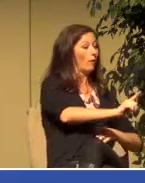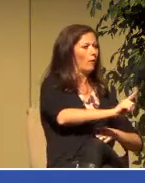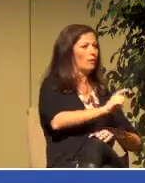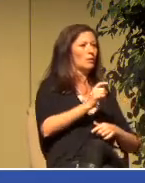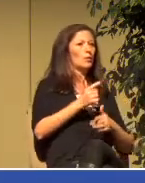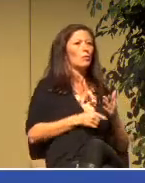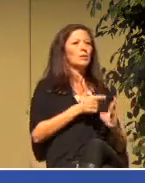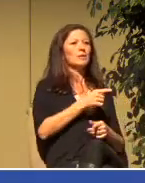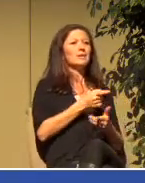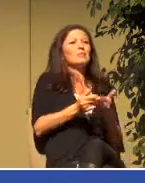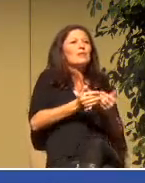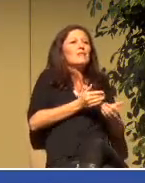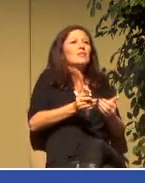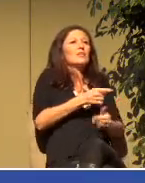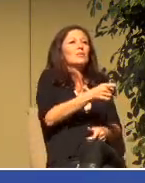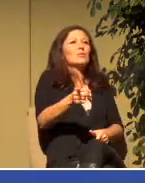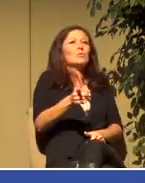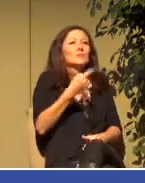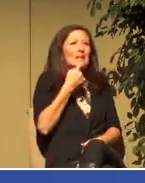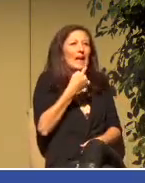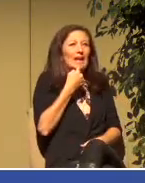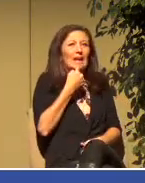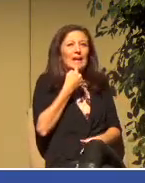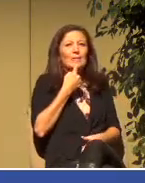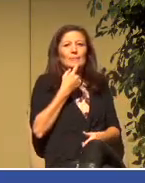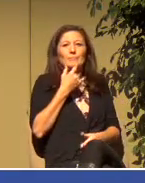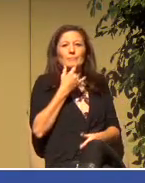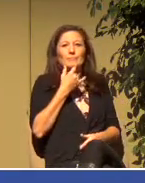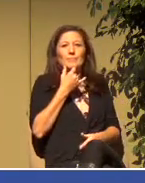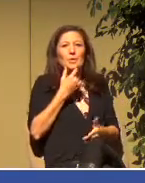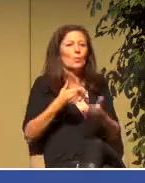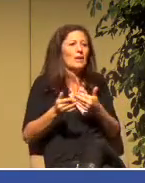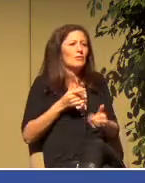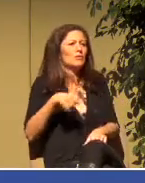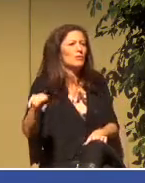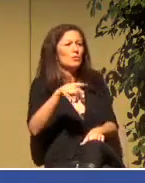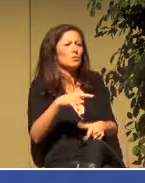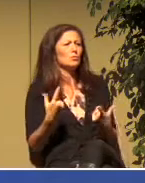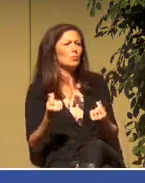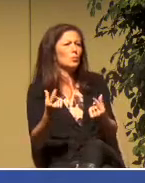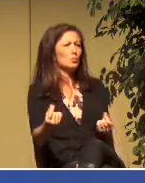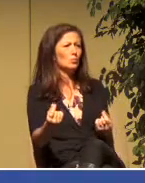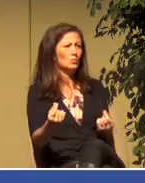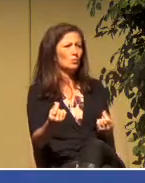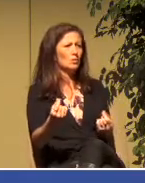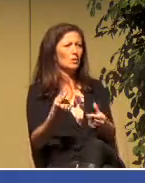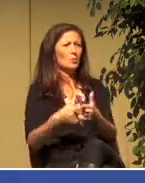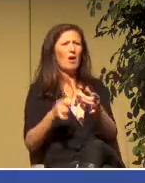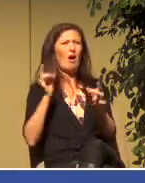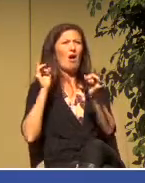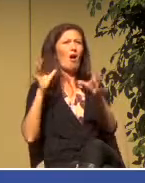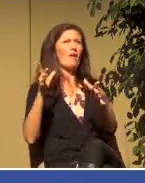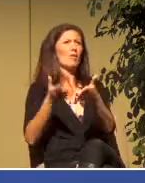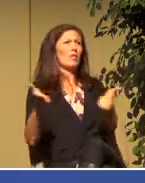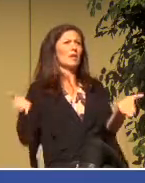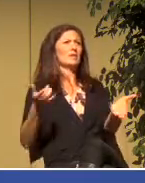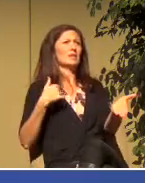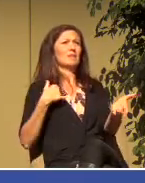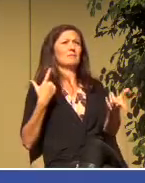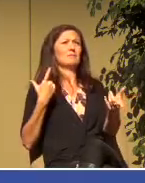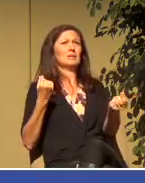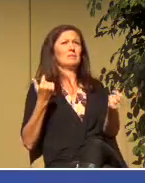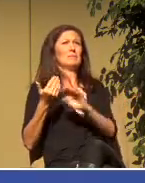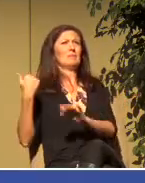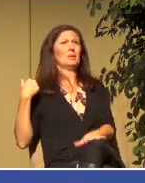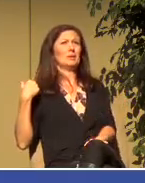whatever awful things you have done don't let it prevent you from coming to the table